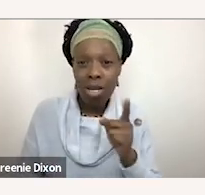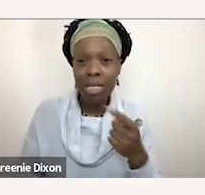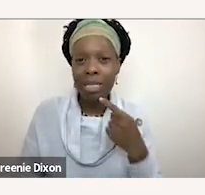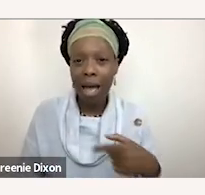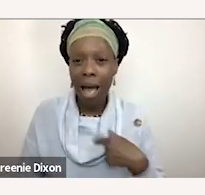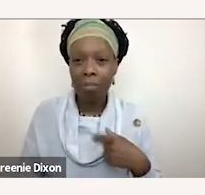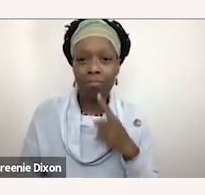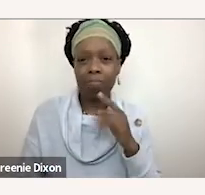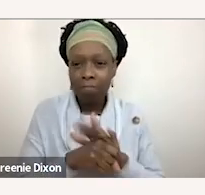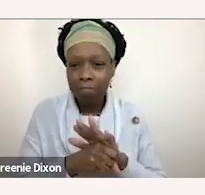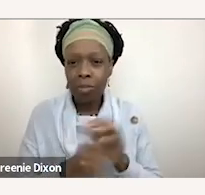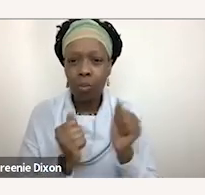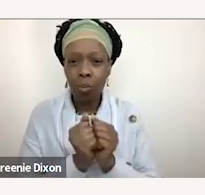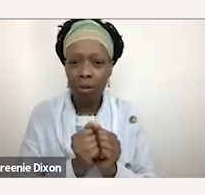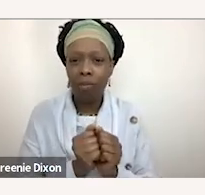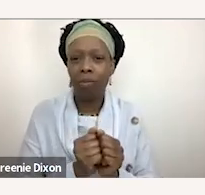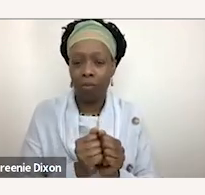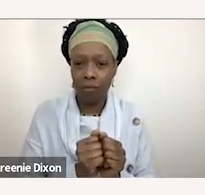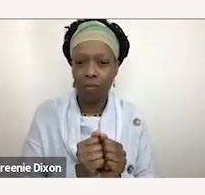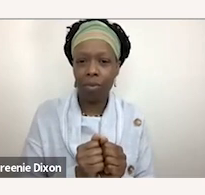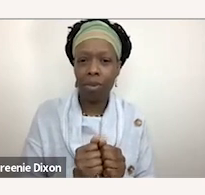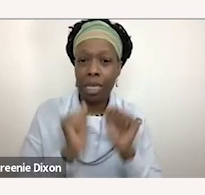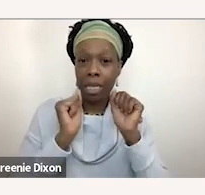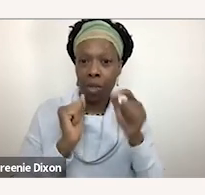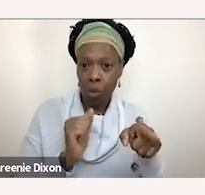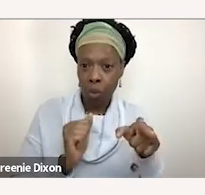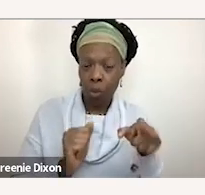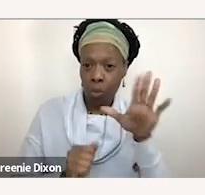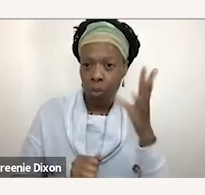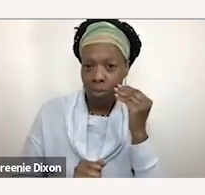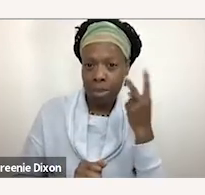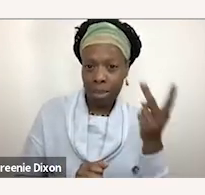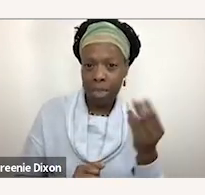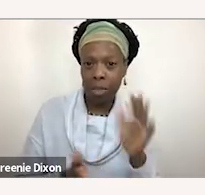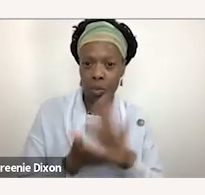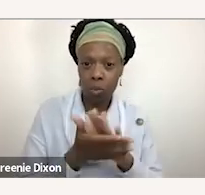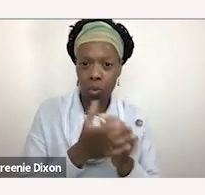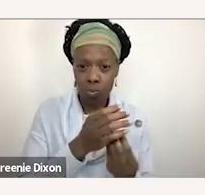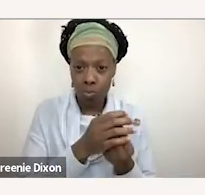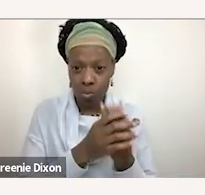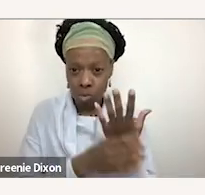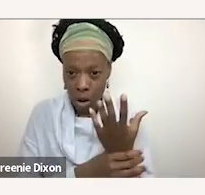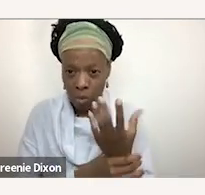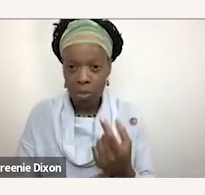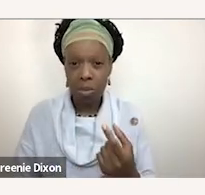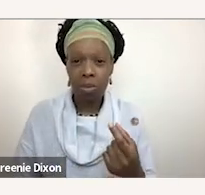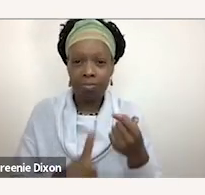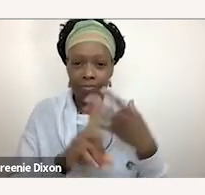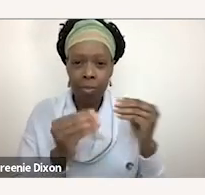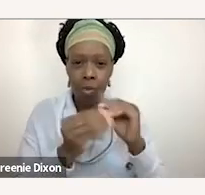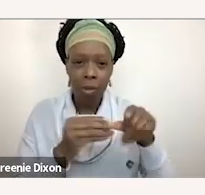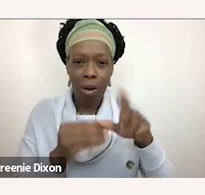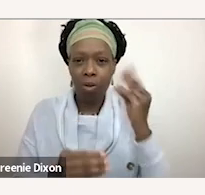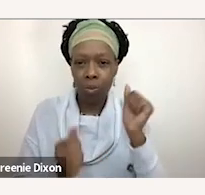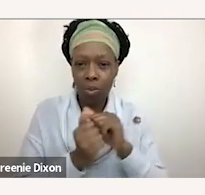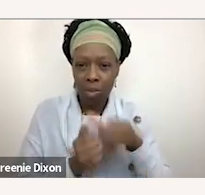the to the source material but have you seen schools grow and and tell me a little bit about your experience with that yeah